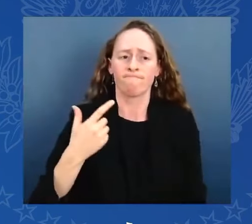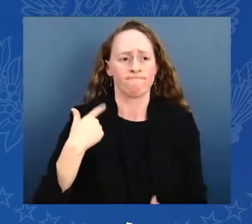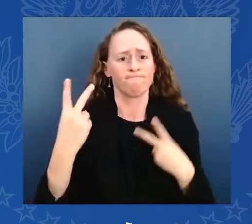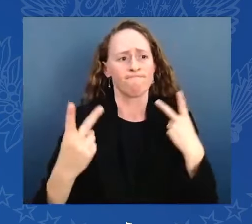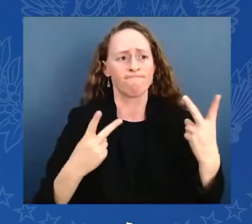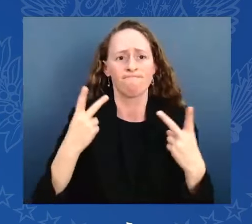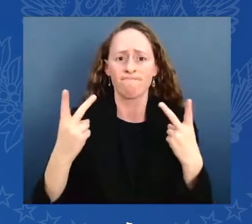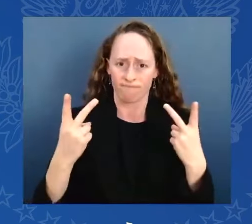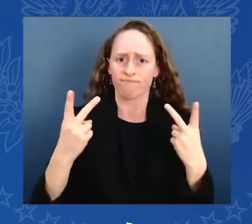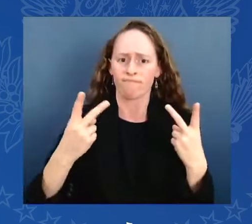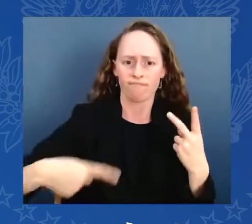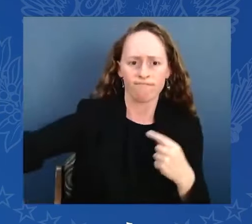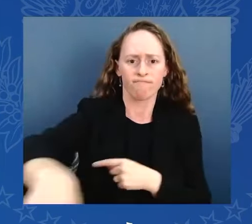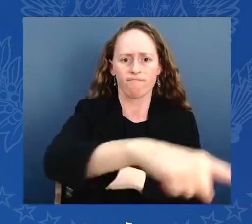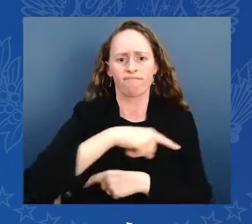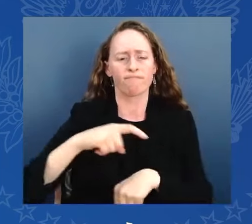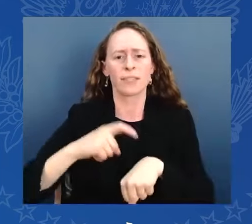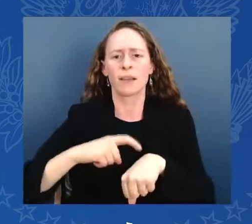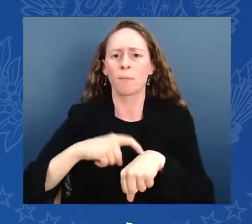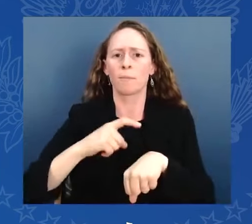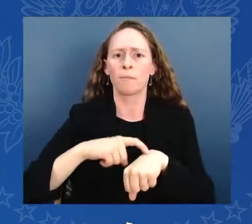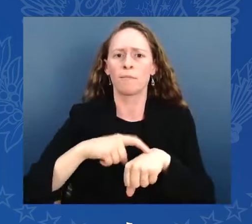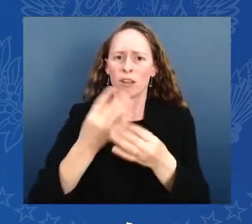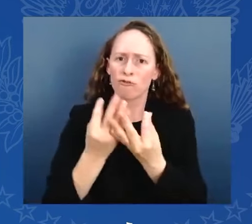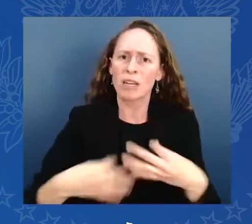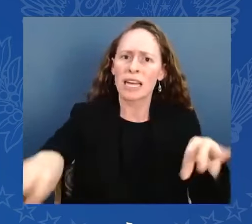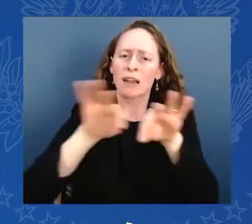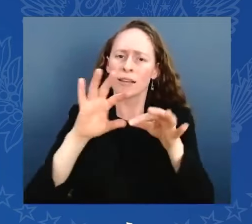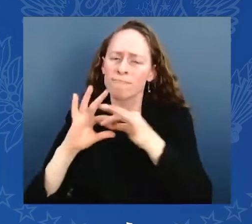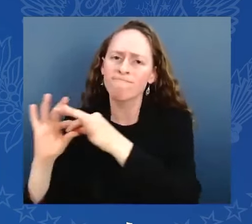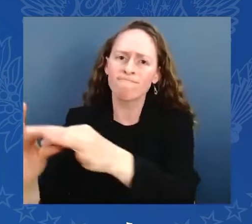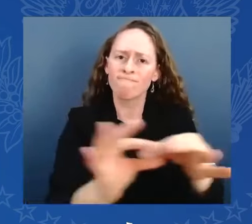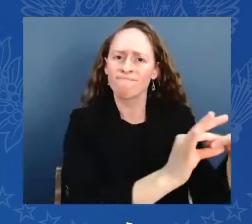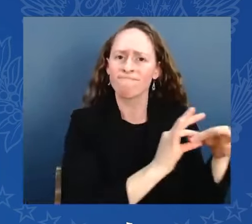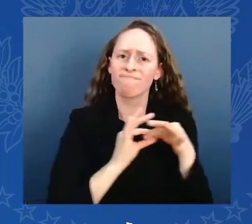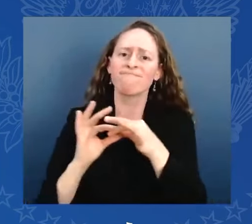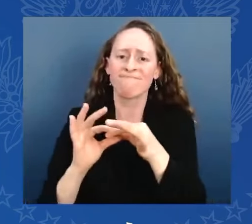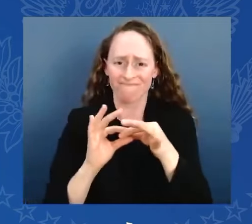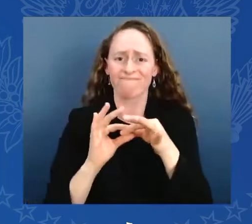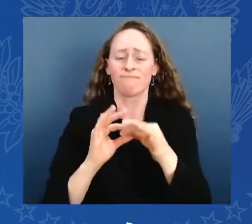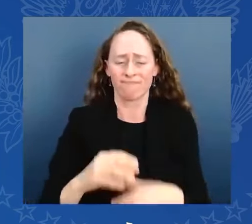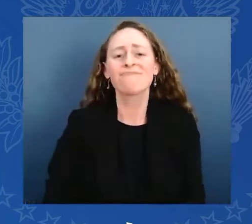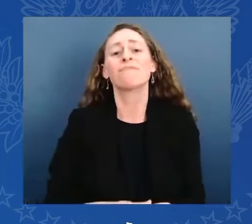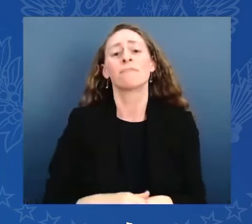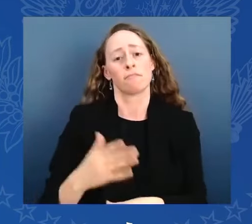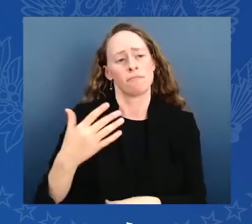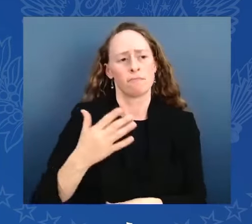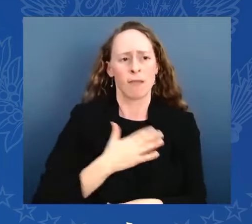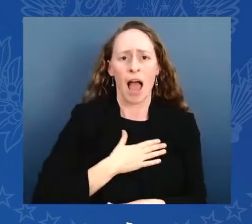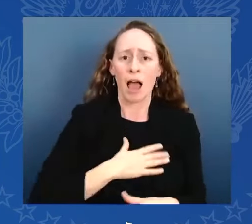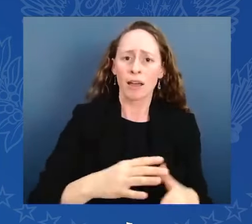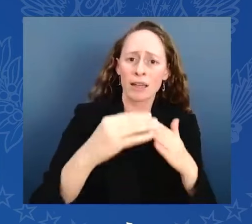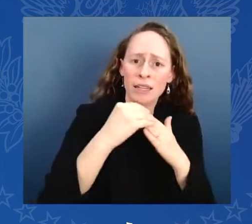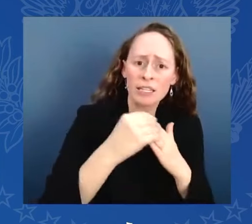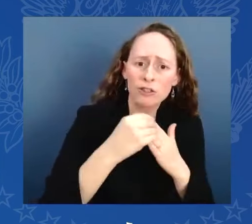leadership in the world, my vision for America's future, all merited a second term. But nothing,